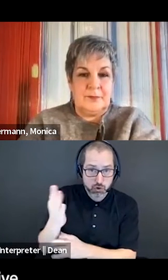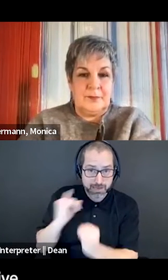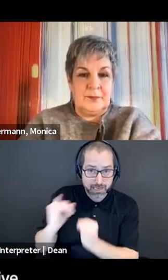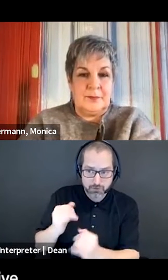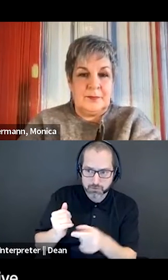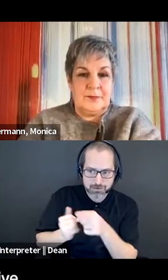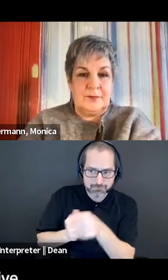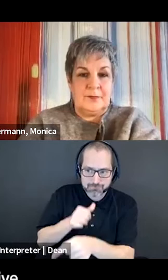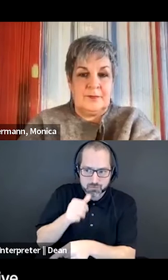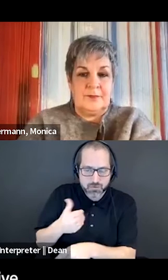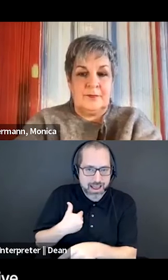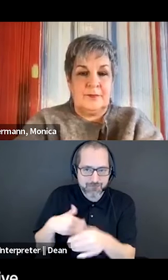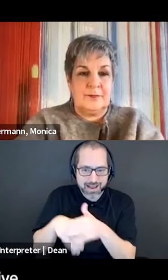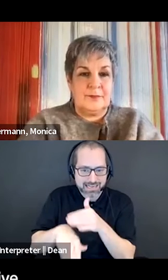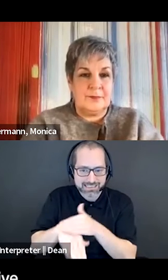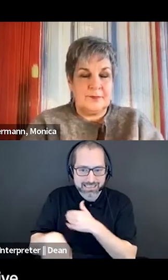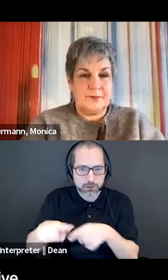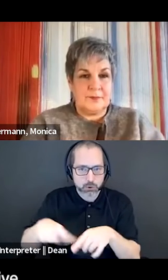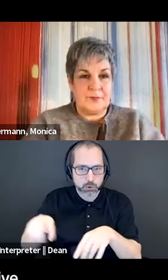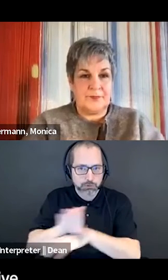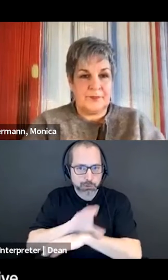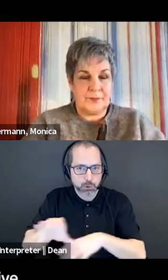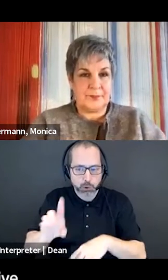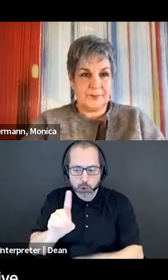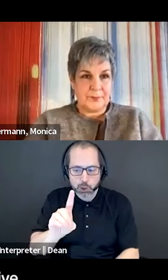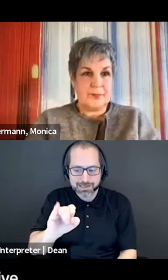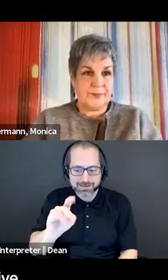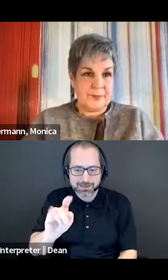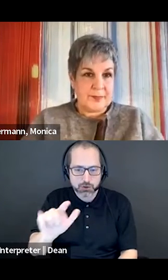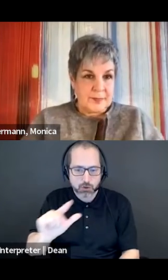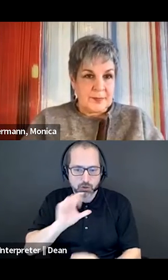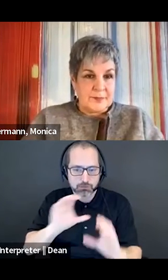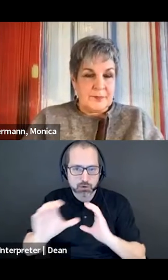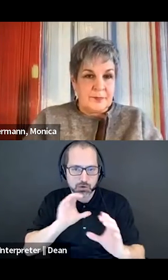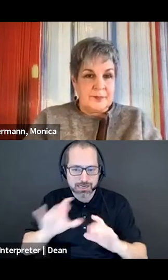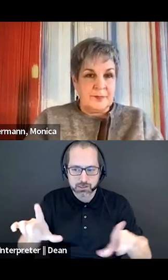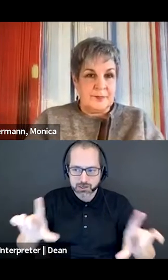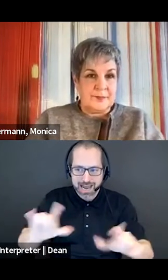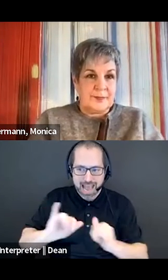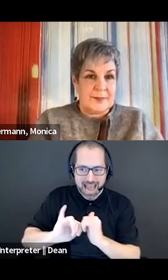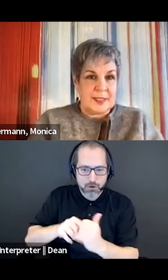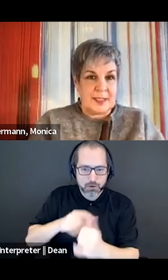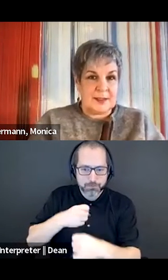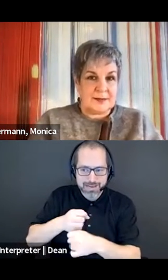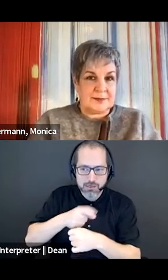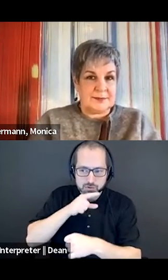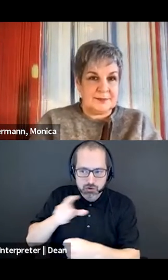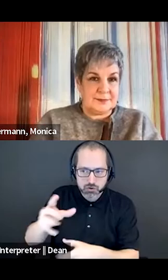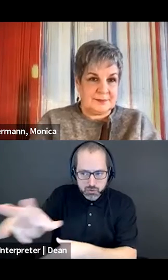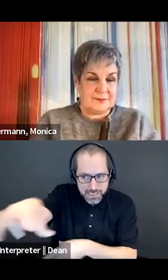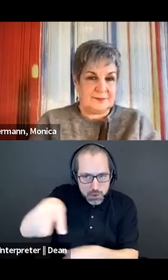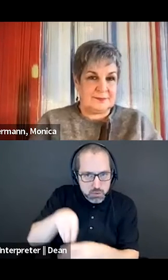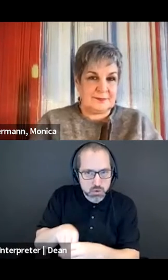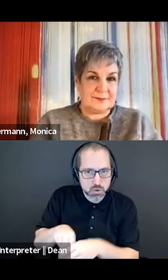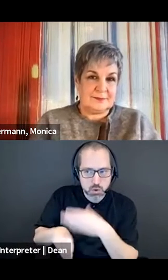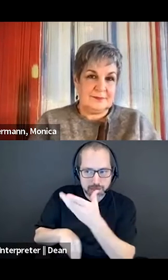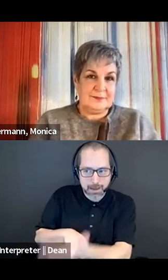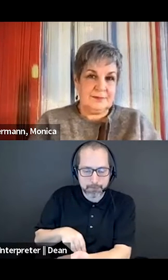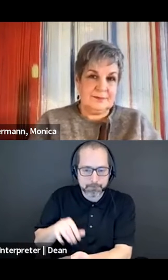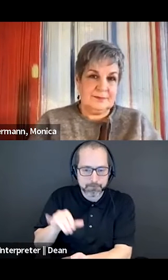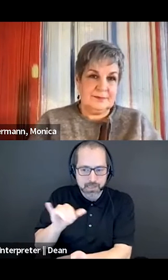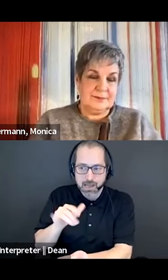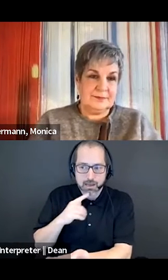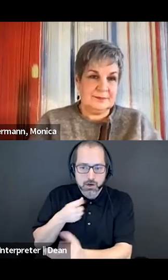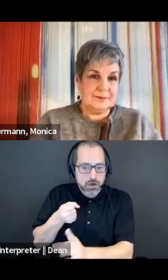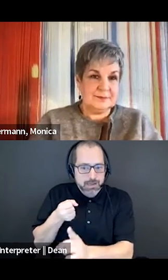How do we ensure that there's inclusive communication opportunities for individuals who are impacted by